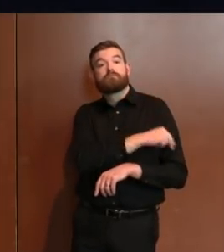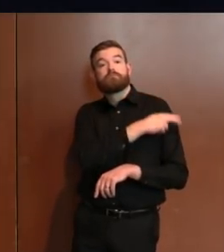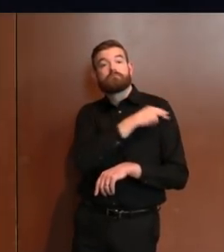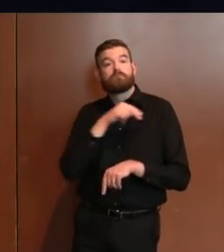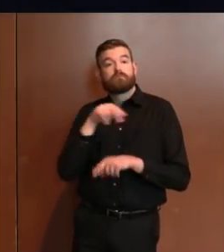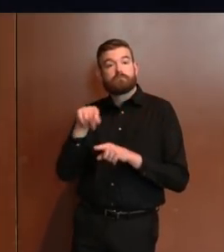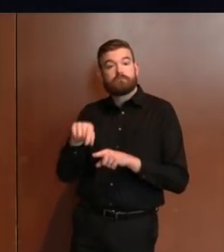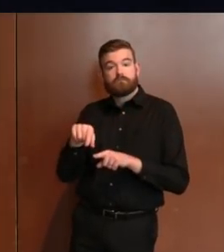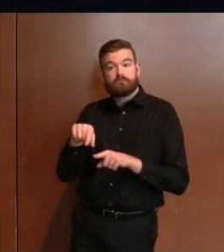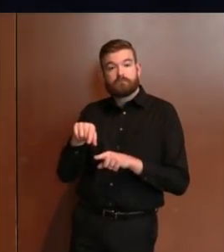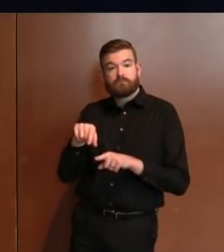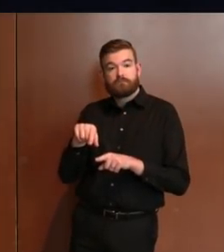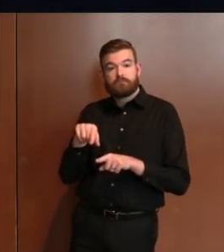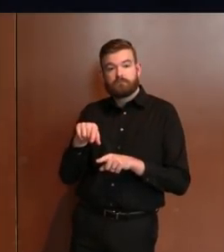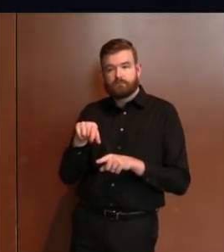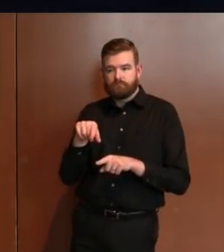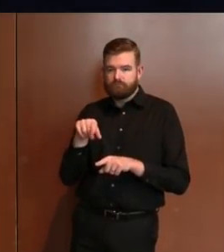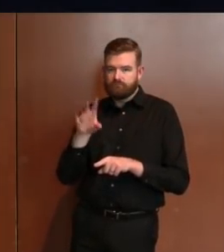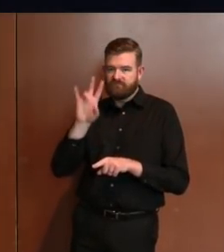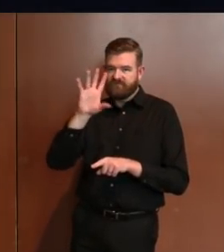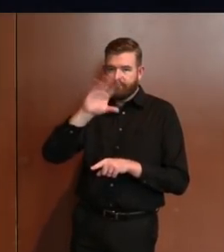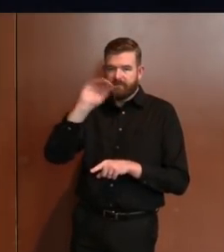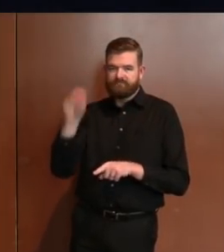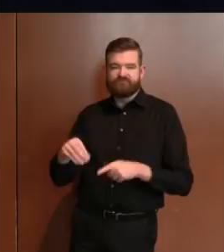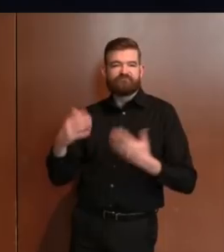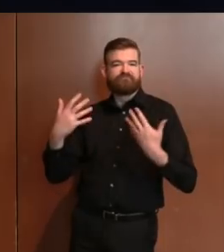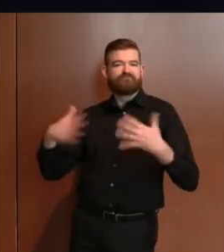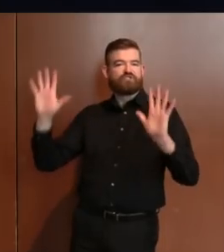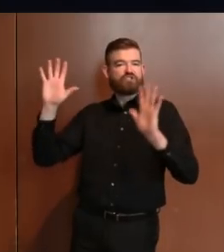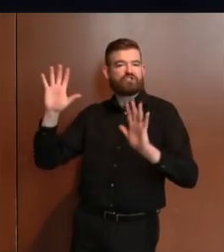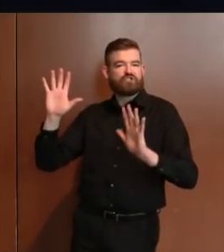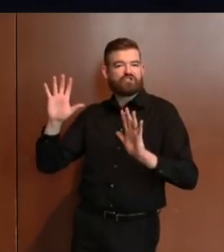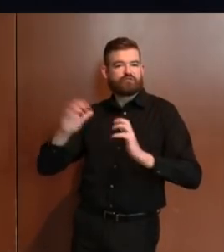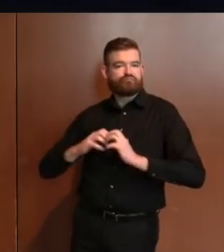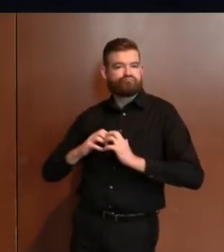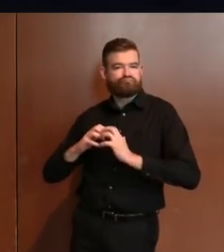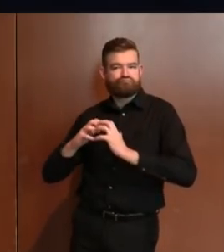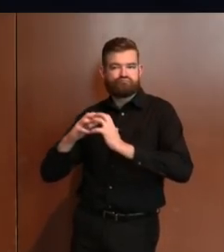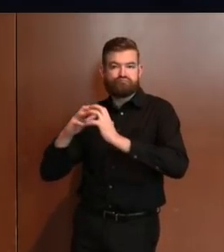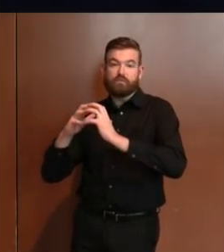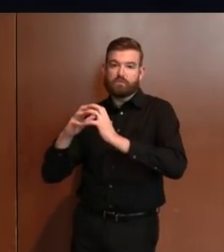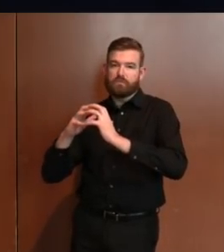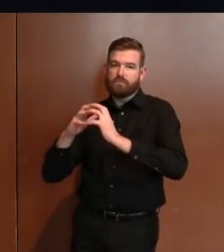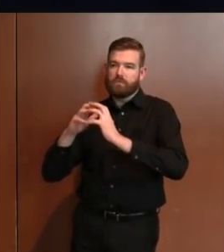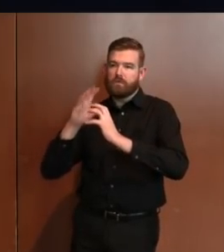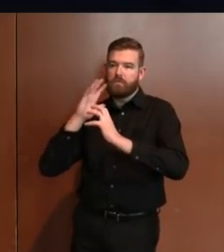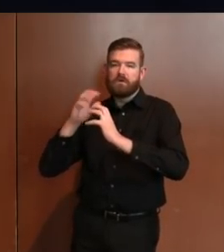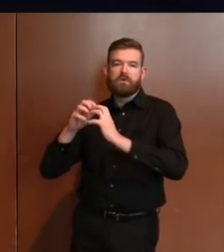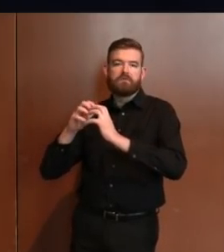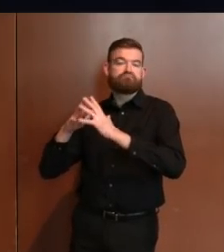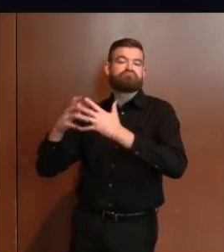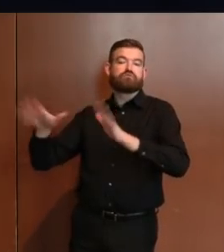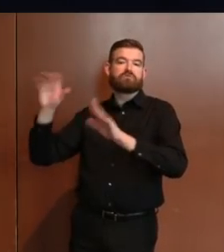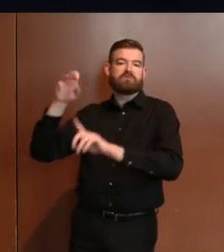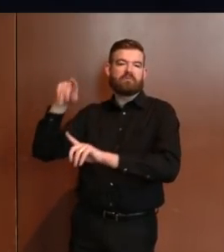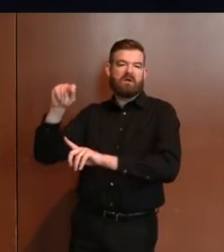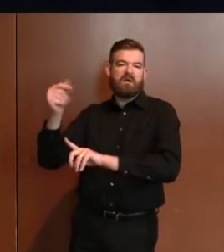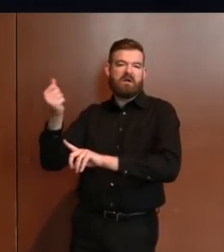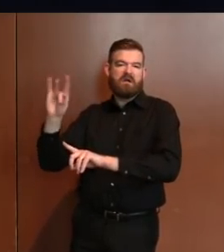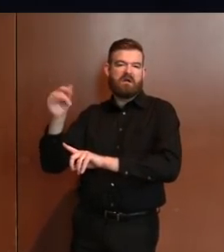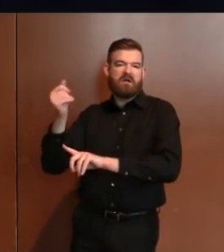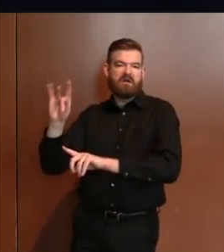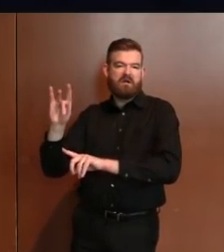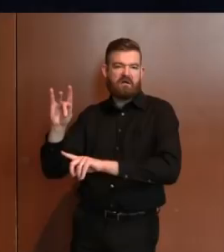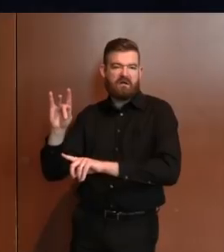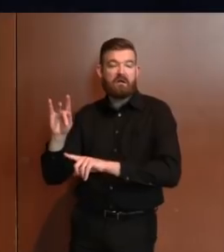complete. That should be ready by April 8th not the 14th. It is the Atlantic City Convention Center that the target date is April 14th.